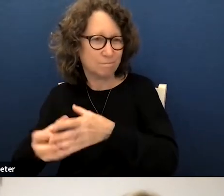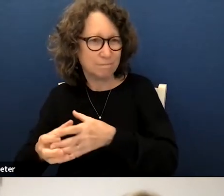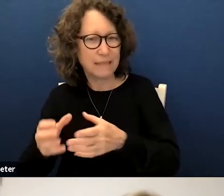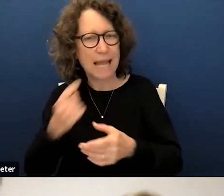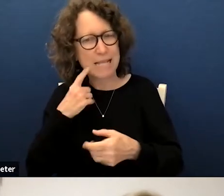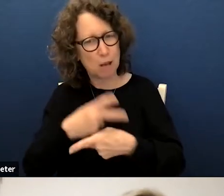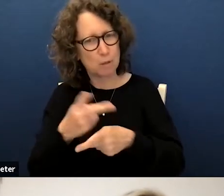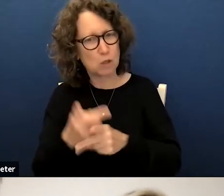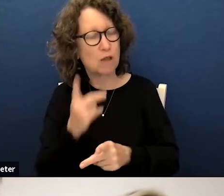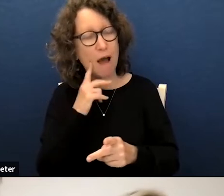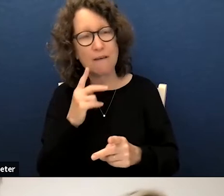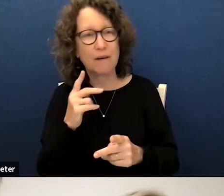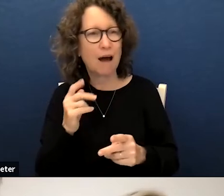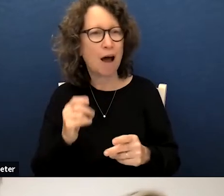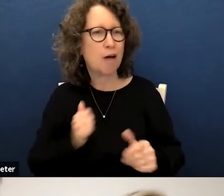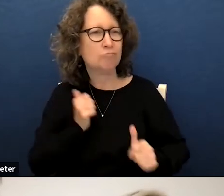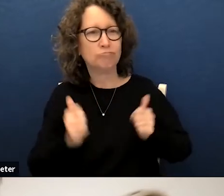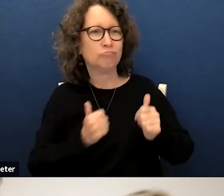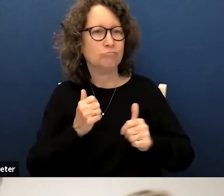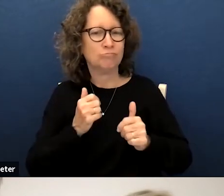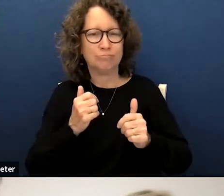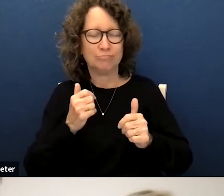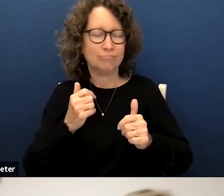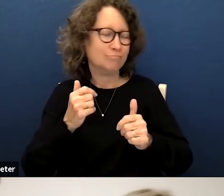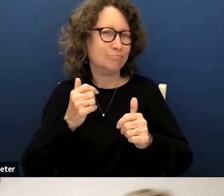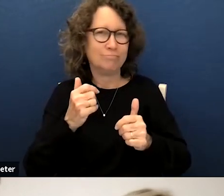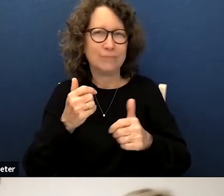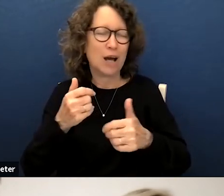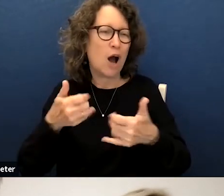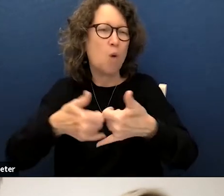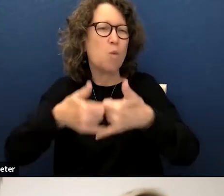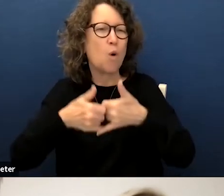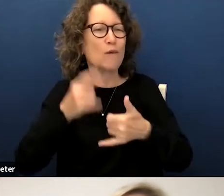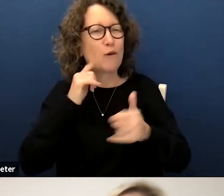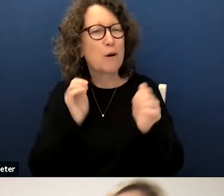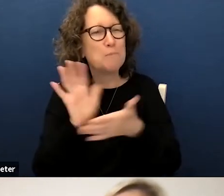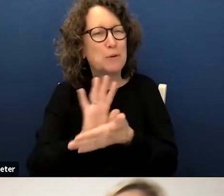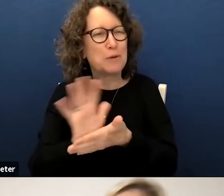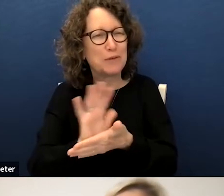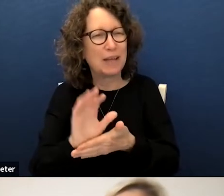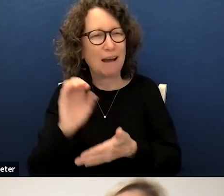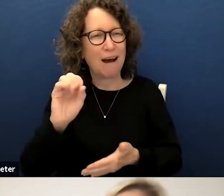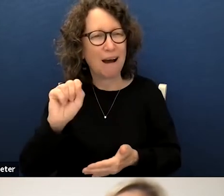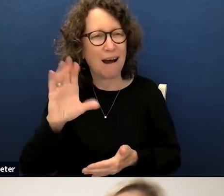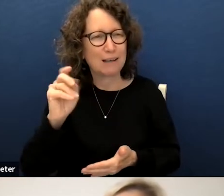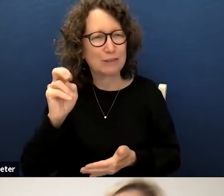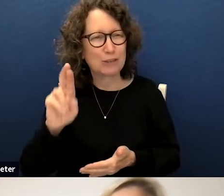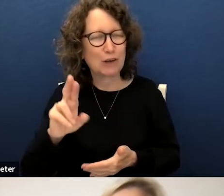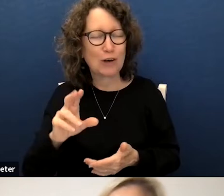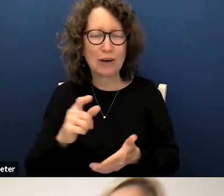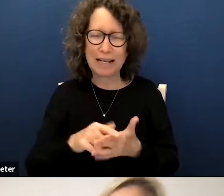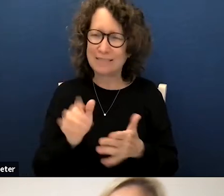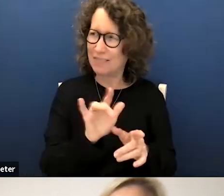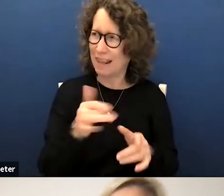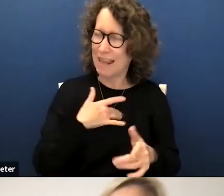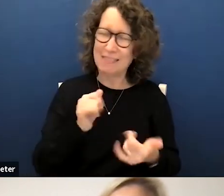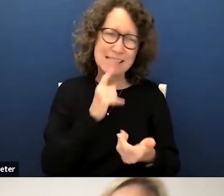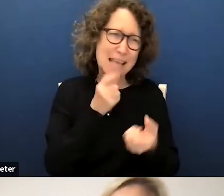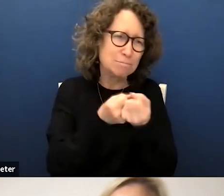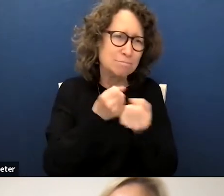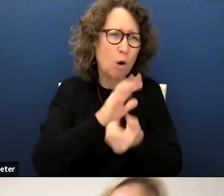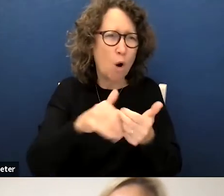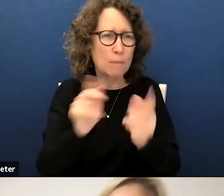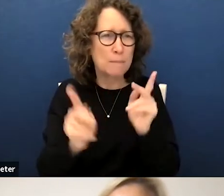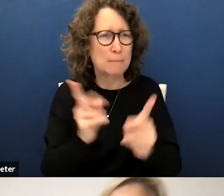oscar-winning movie accepting the award on behalf of a team of people that have done everything they can to support our families and our